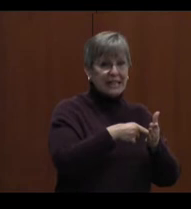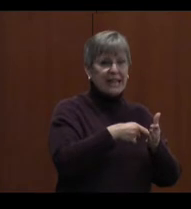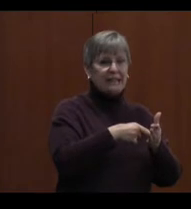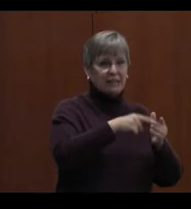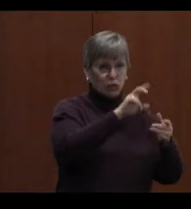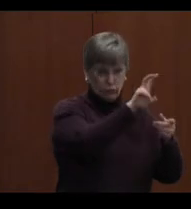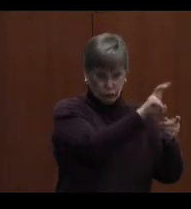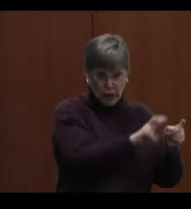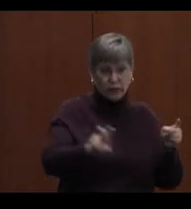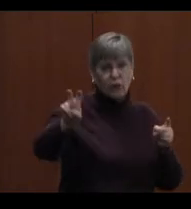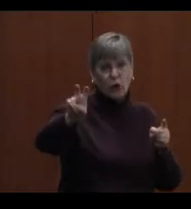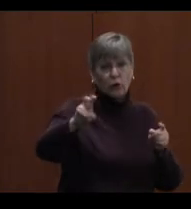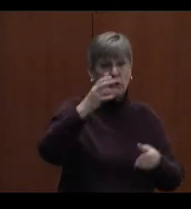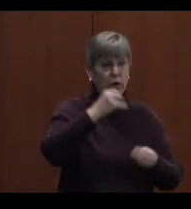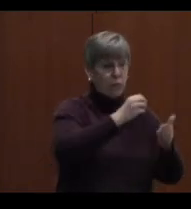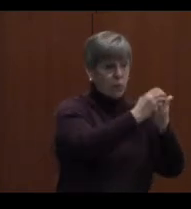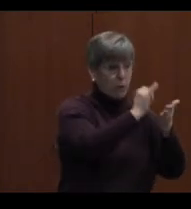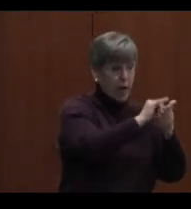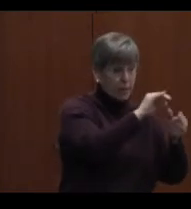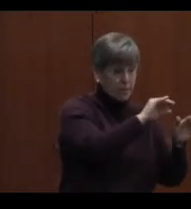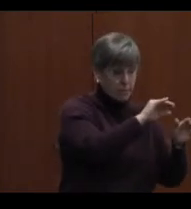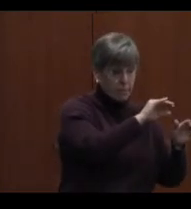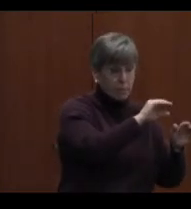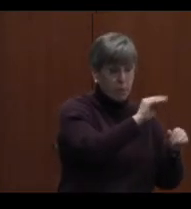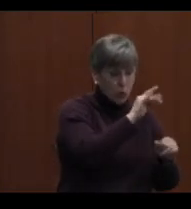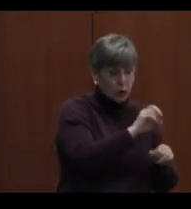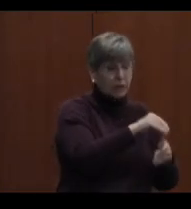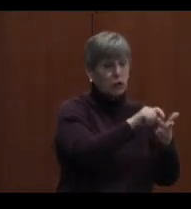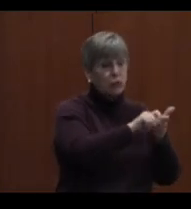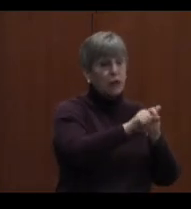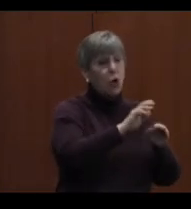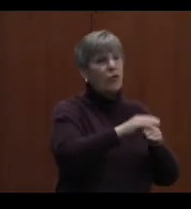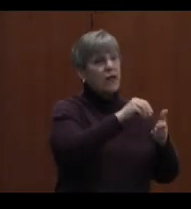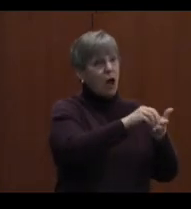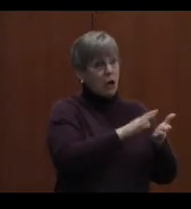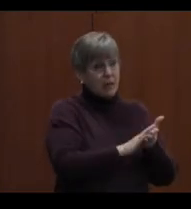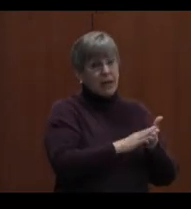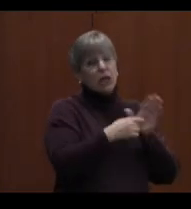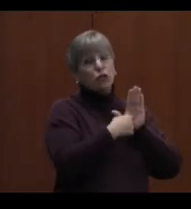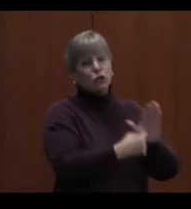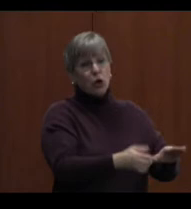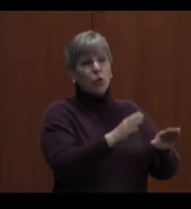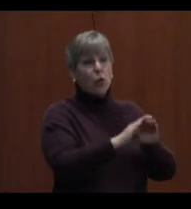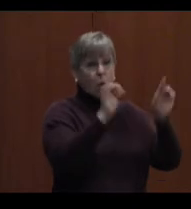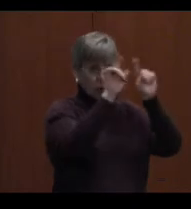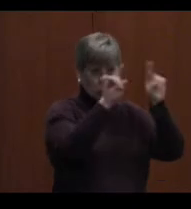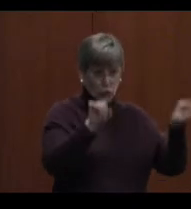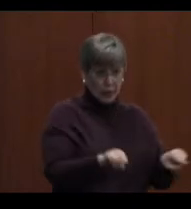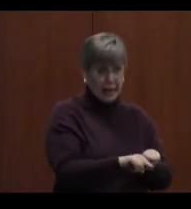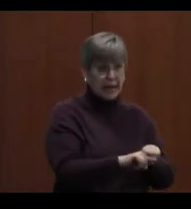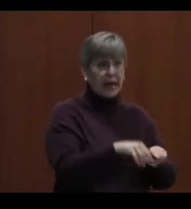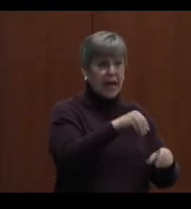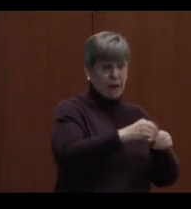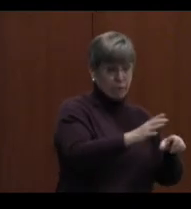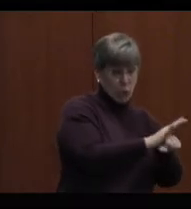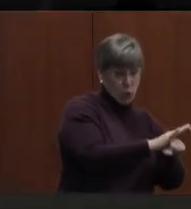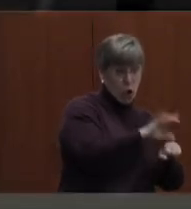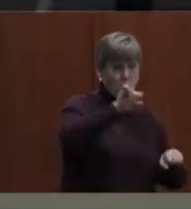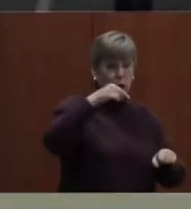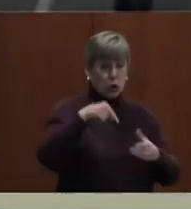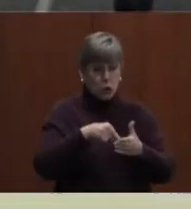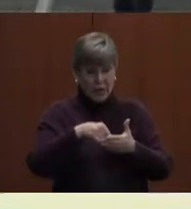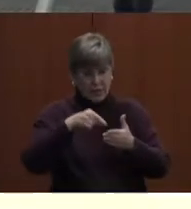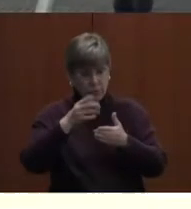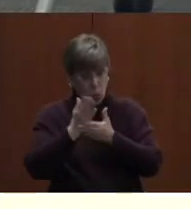you approve that motion as it's written on your documents and shown on the screen in full, or only do this